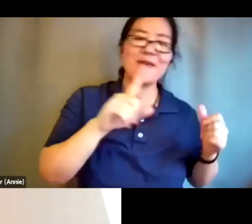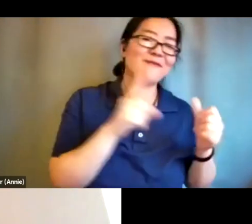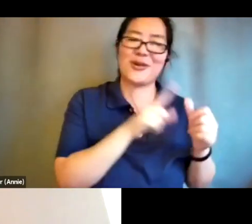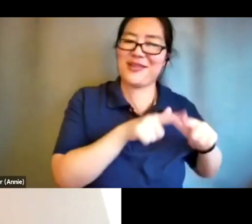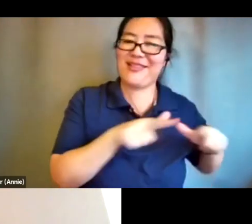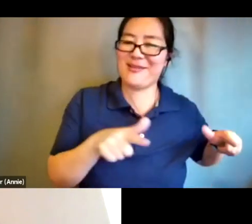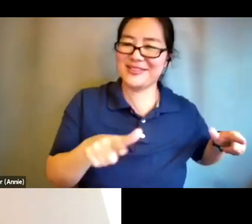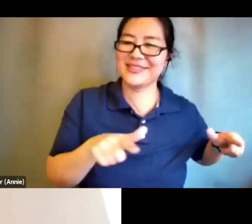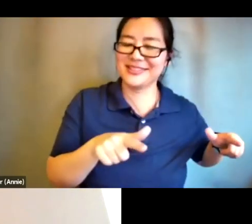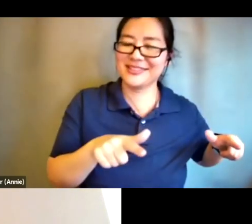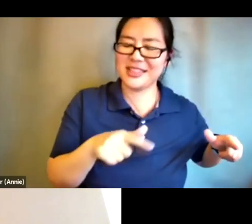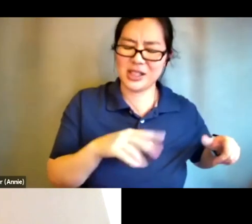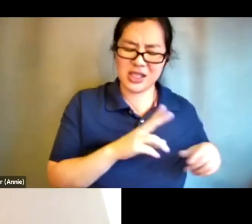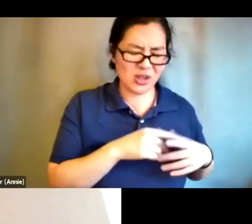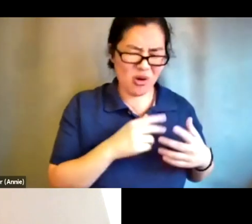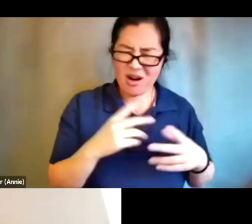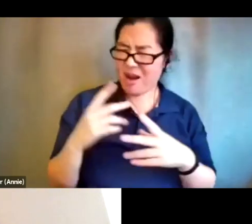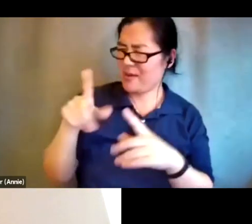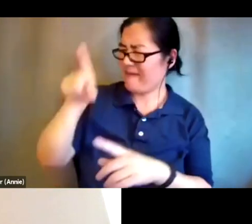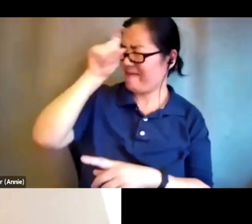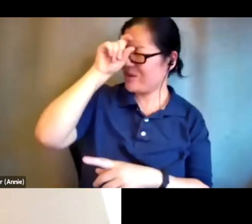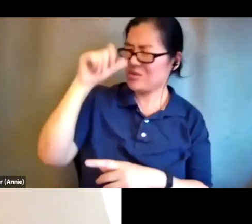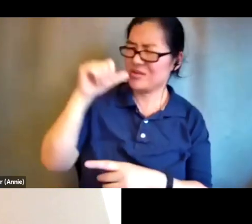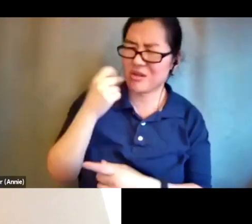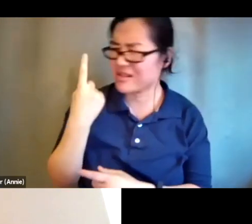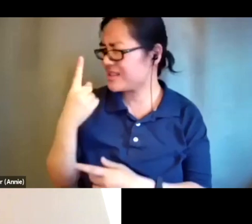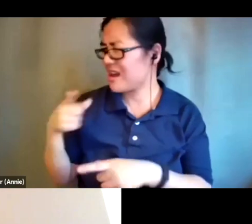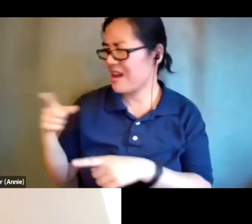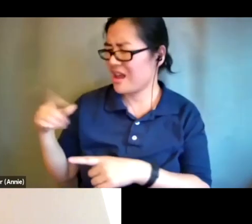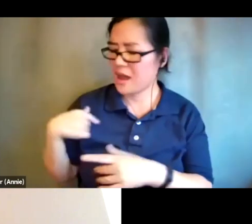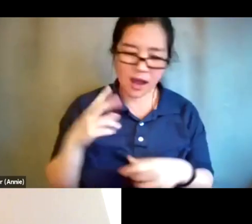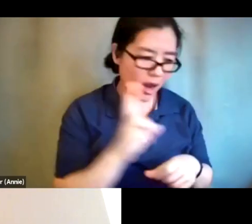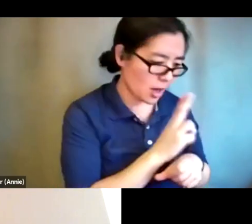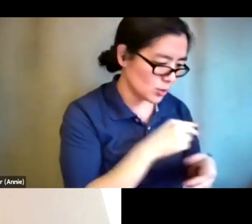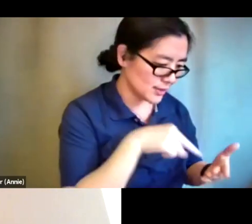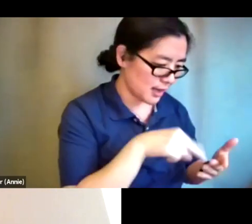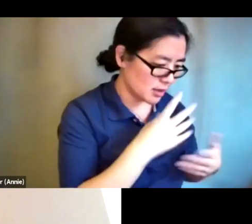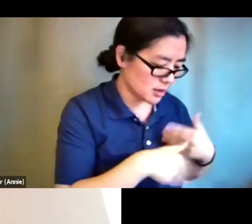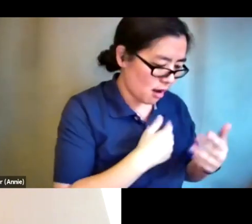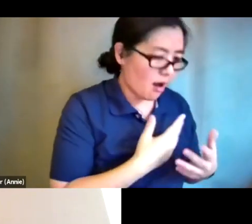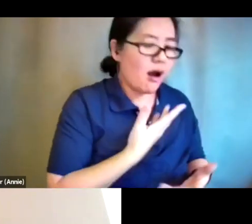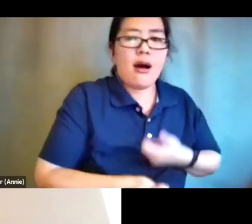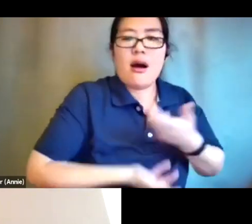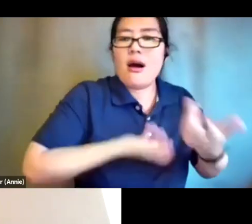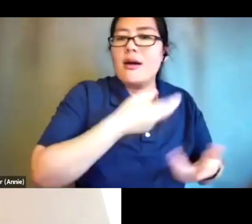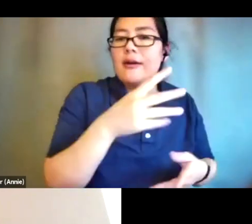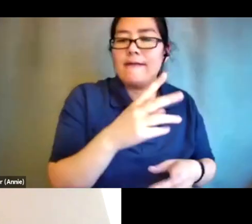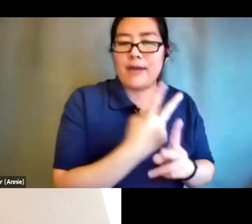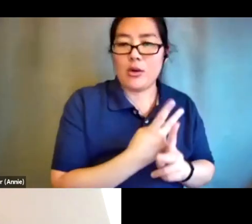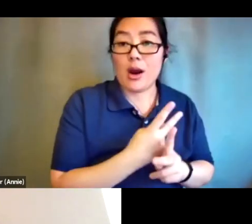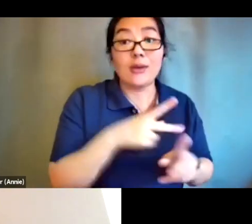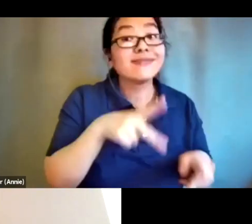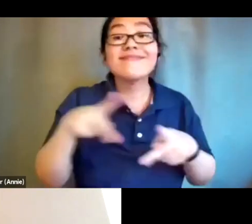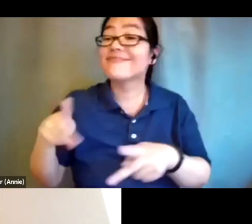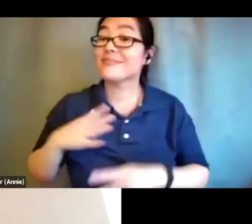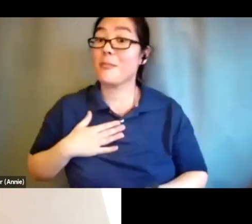out in my life so on the dance floor i took back my sense of ownership of my sexuality and said no you